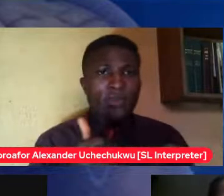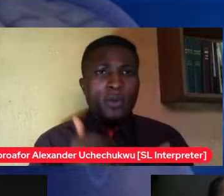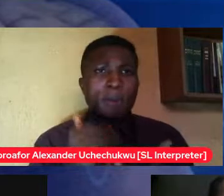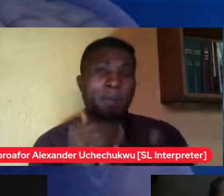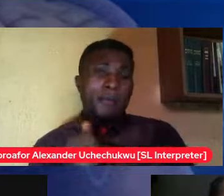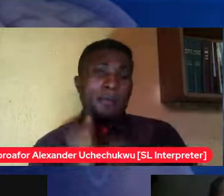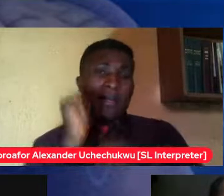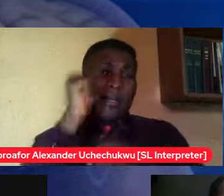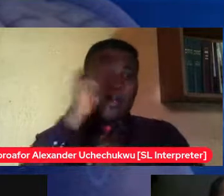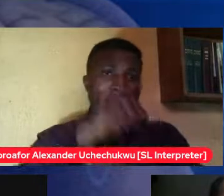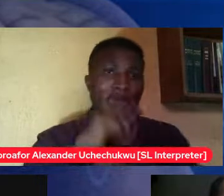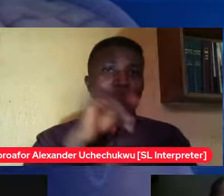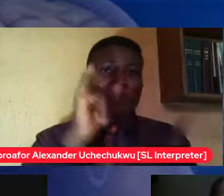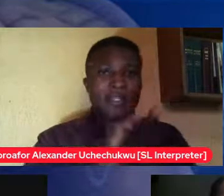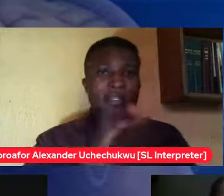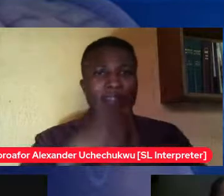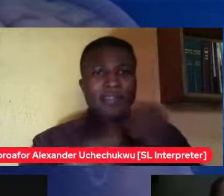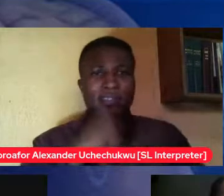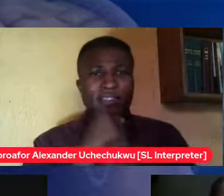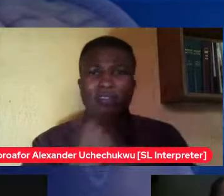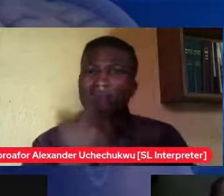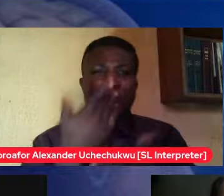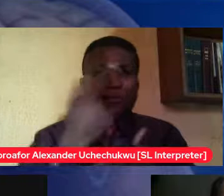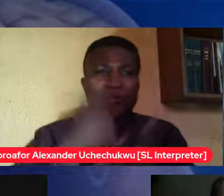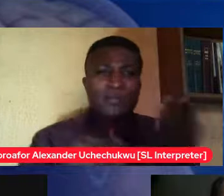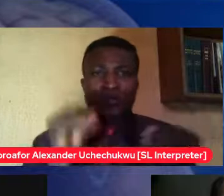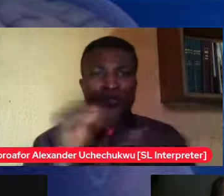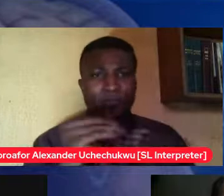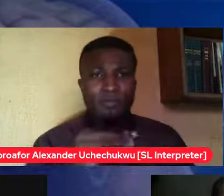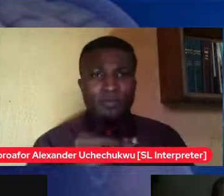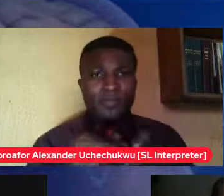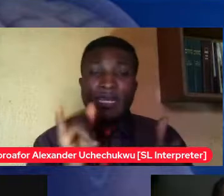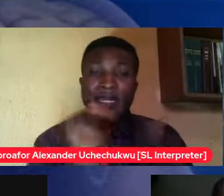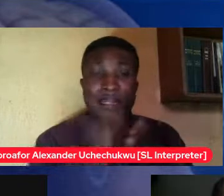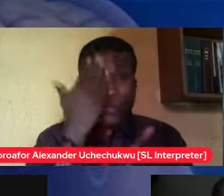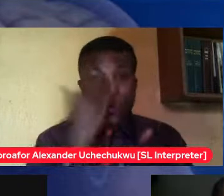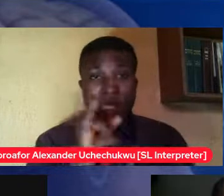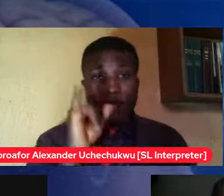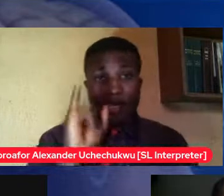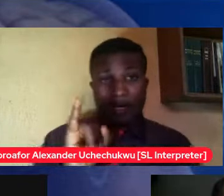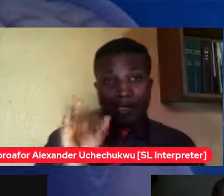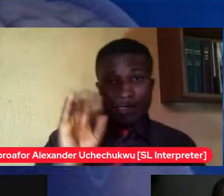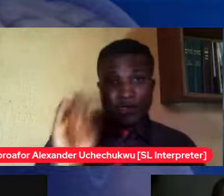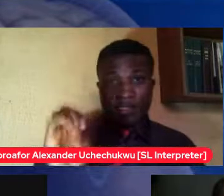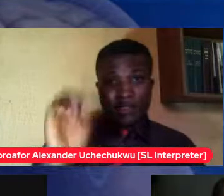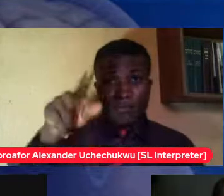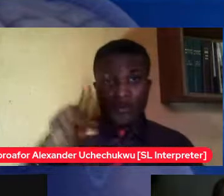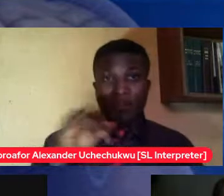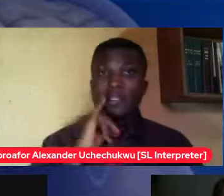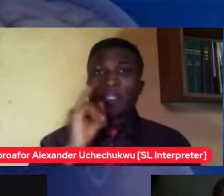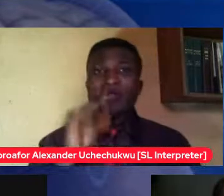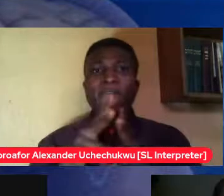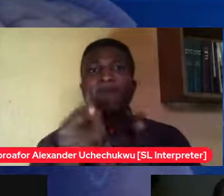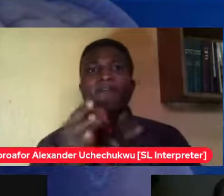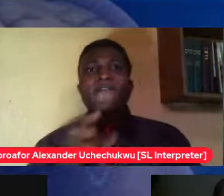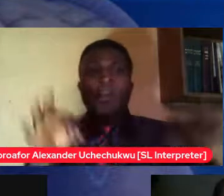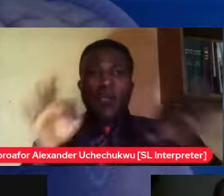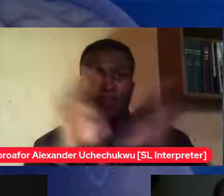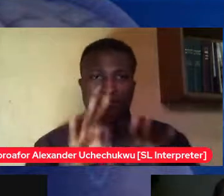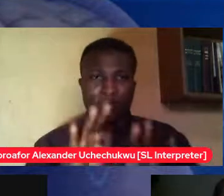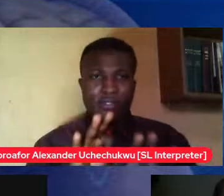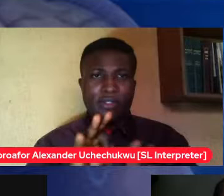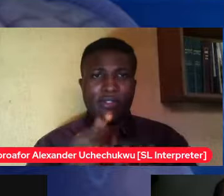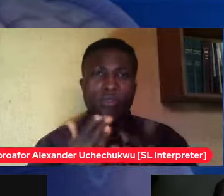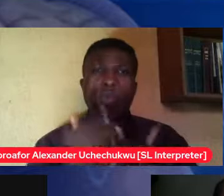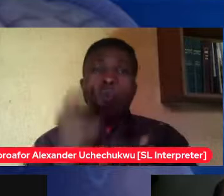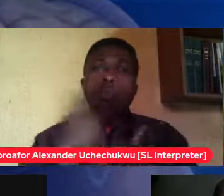of relationship what are you looking at that's why that individualized education plan is very important transitioning what is the next thing so we have to look at it holistically you